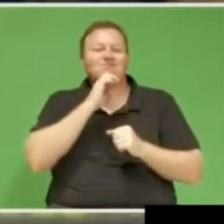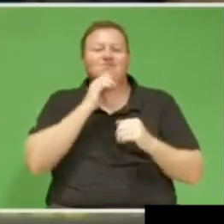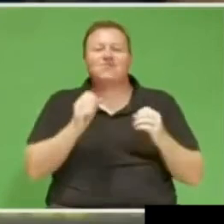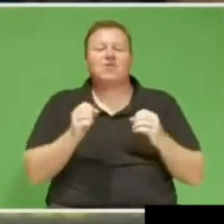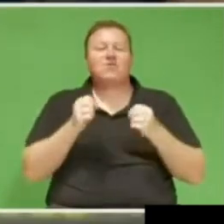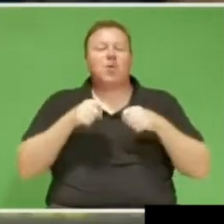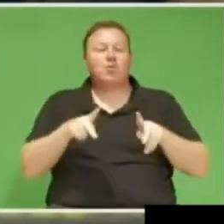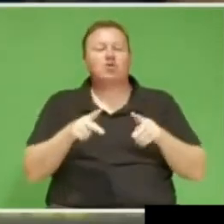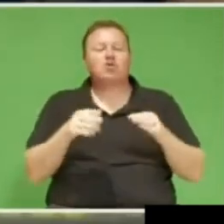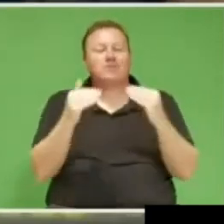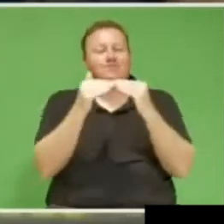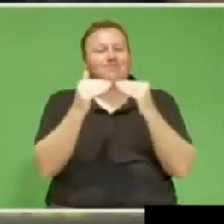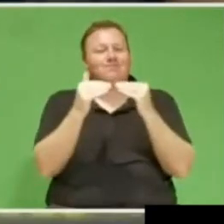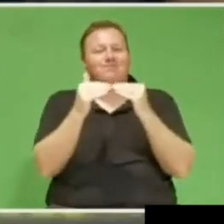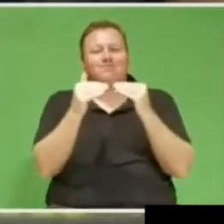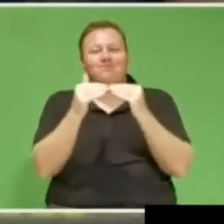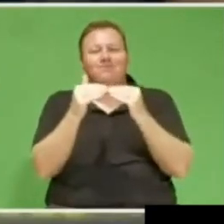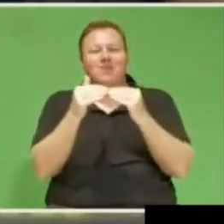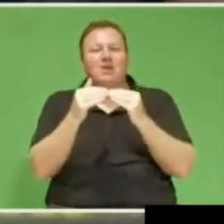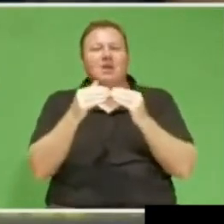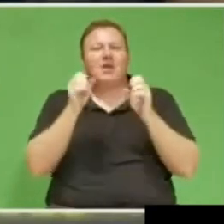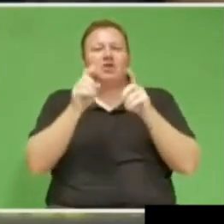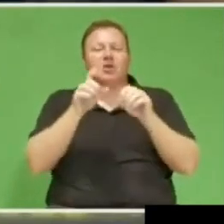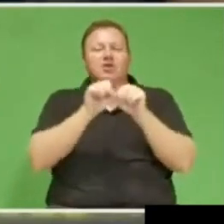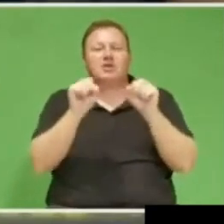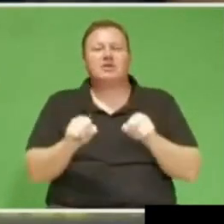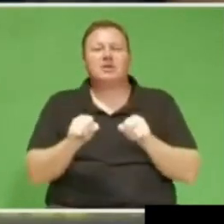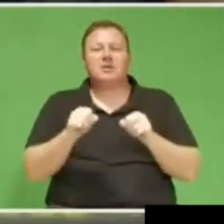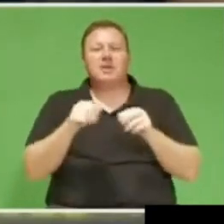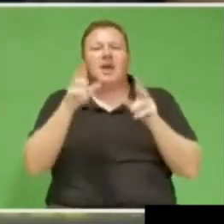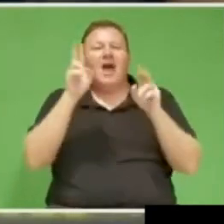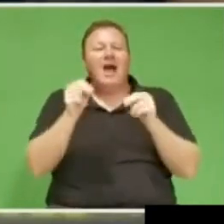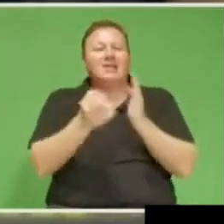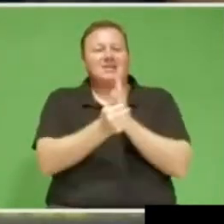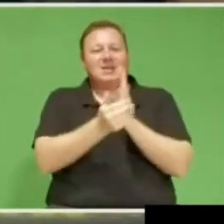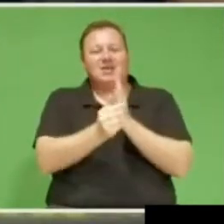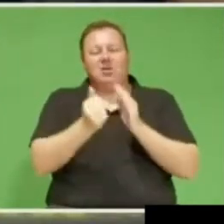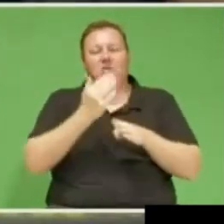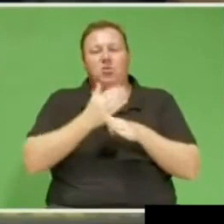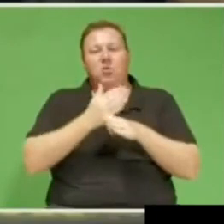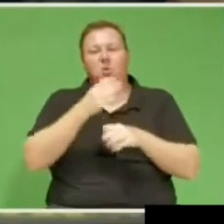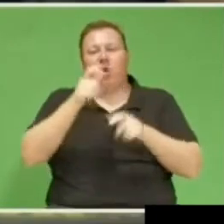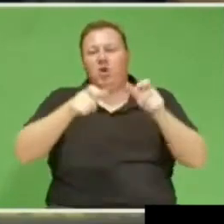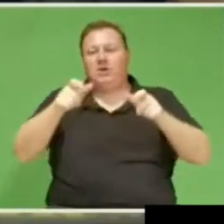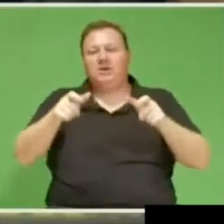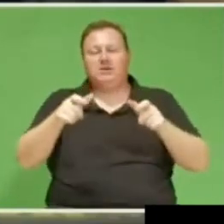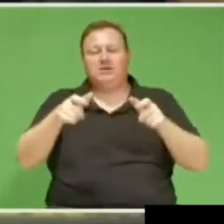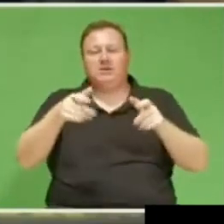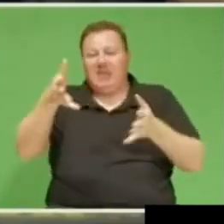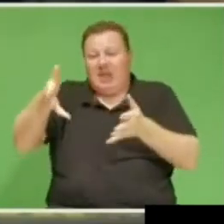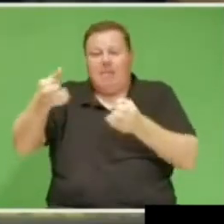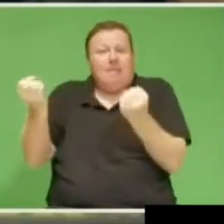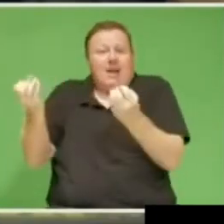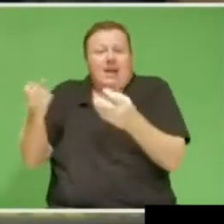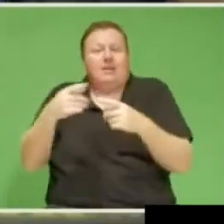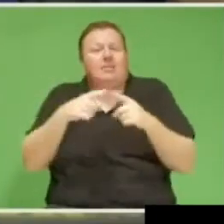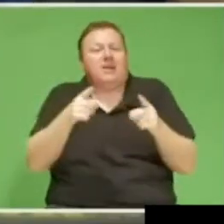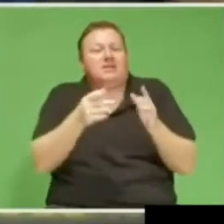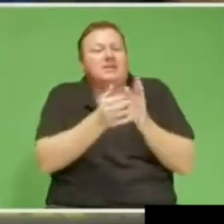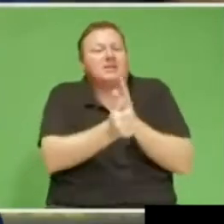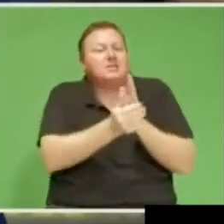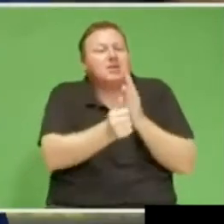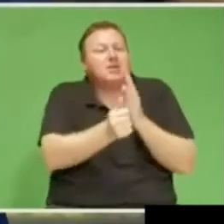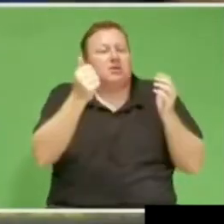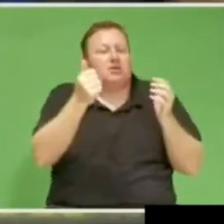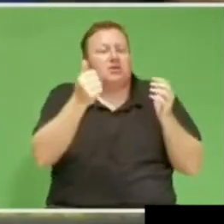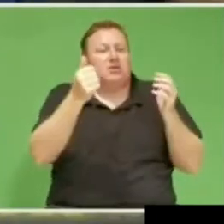system has led to a surplus of land-skilled workers while there is a high demand for workers with specialized skills. To all the young